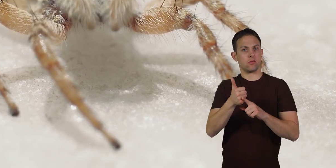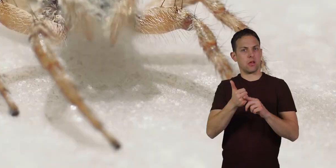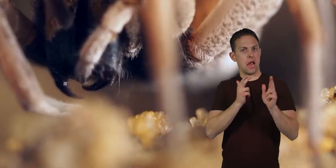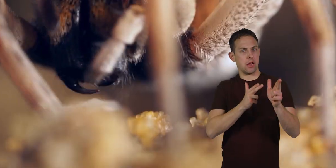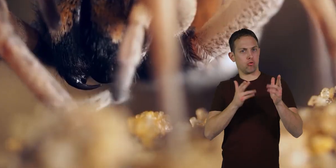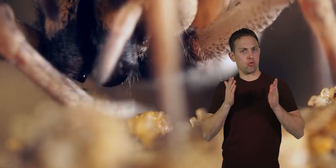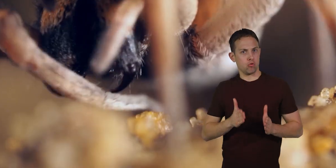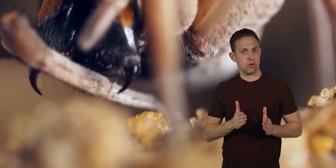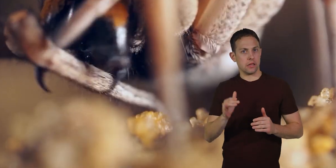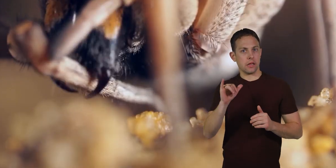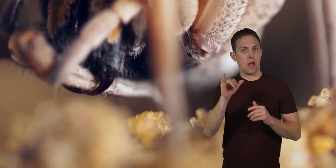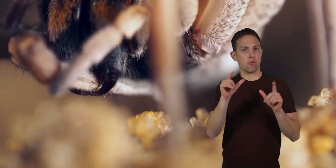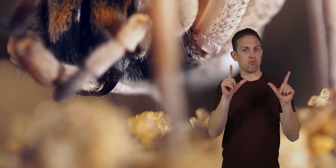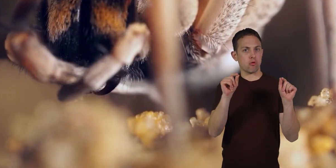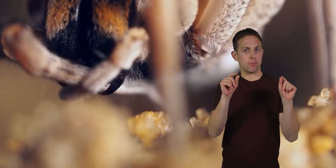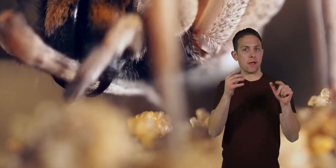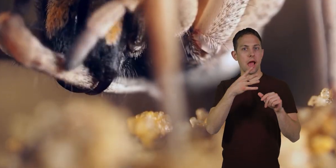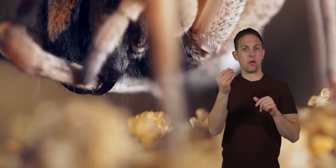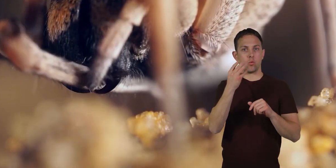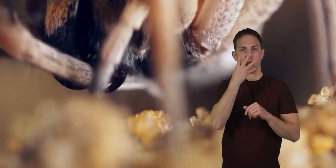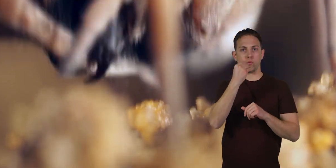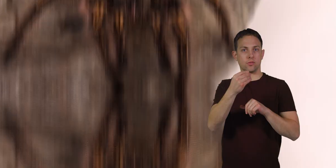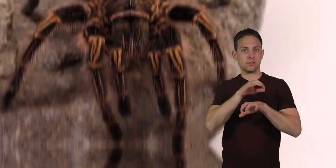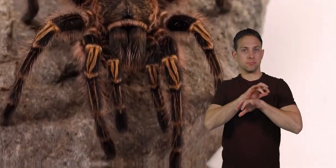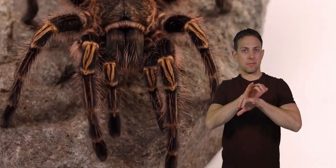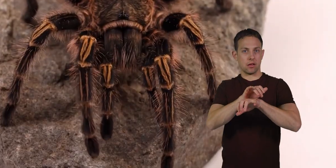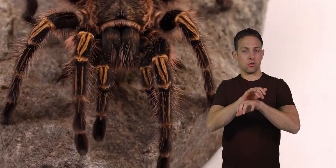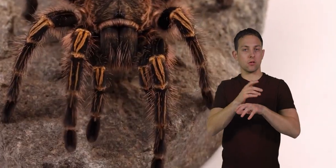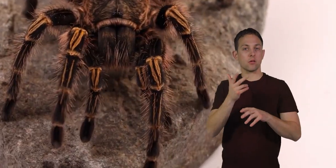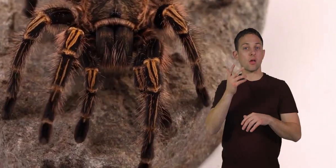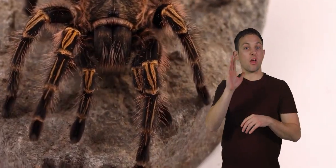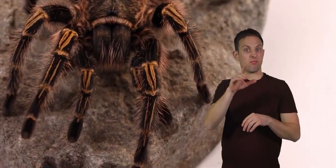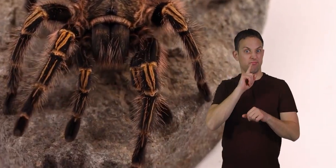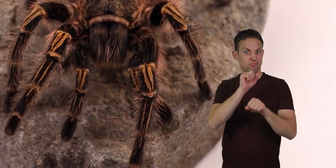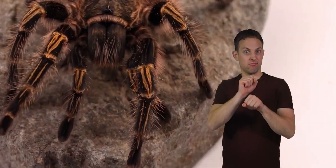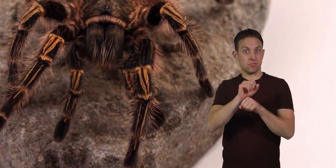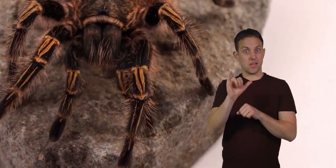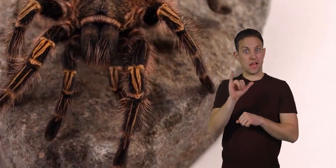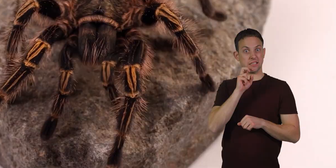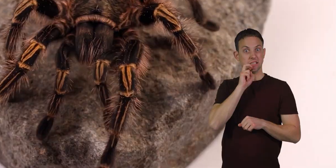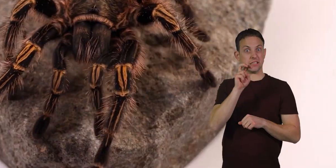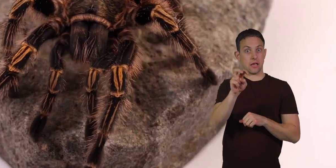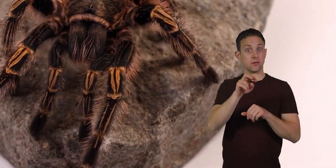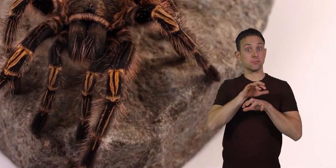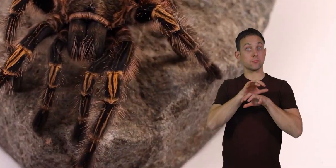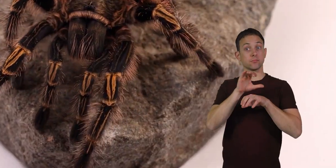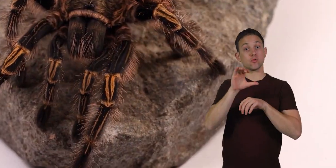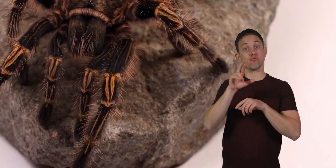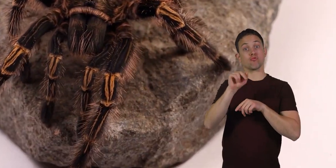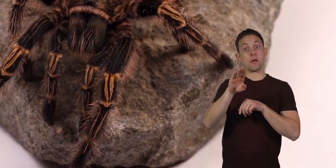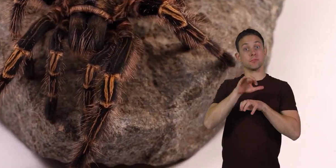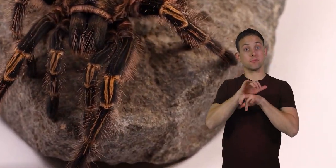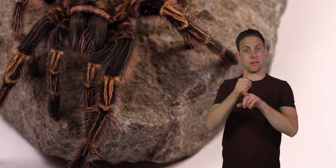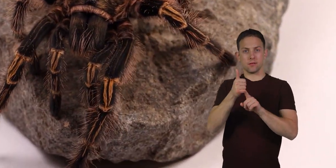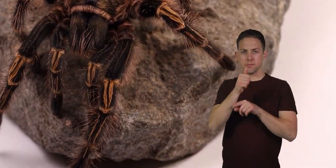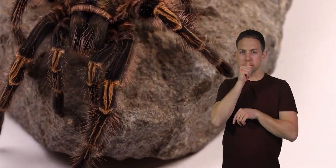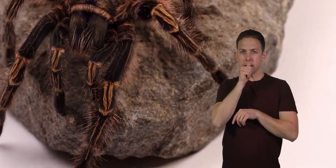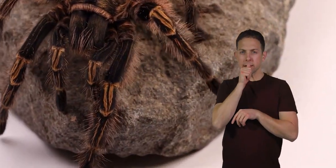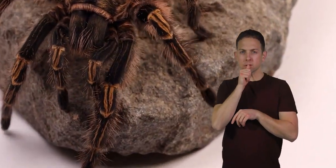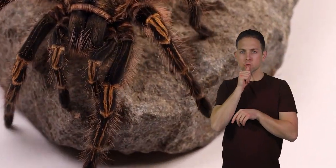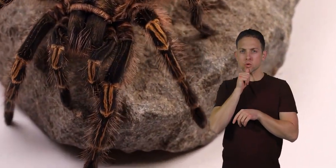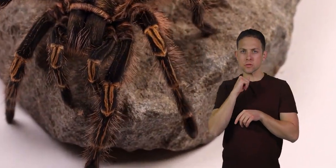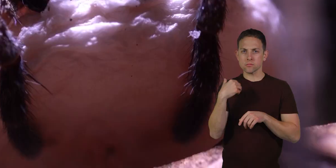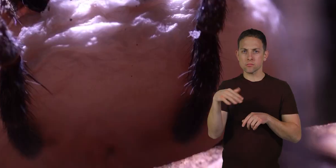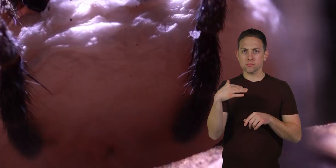hunters, like the crab and wolf spiders. In fact, like a snake, the crab spider is very